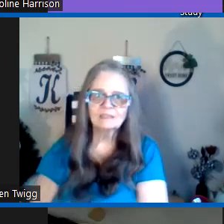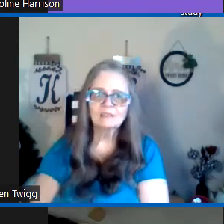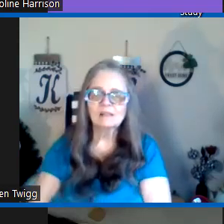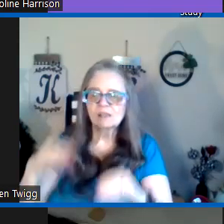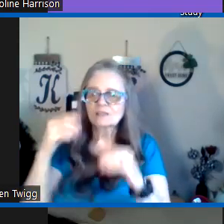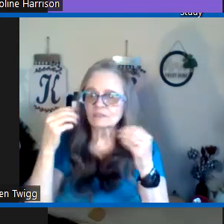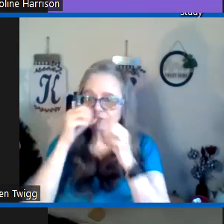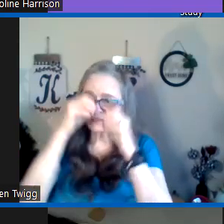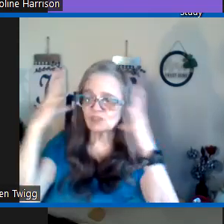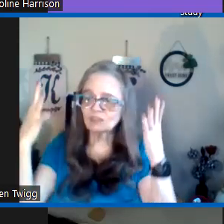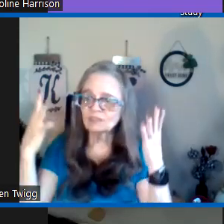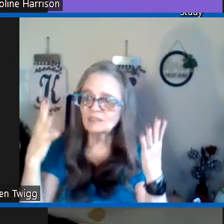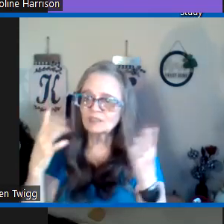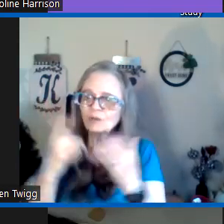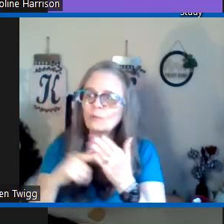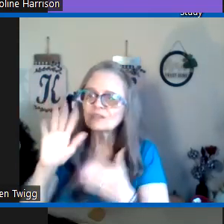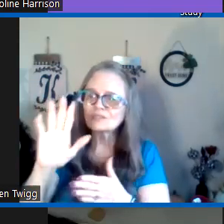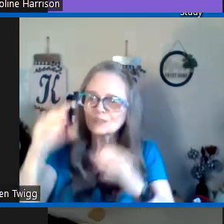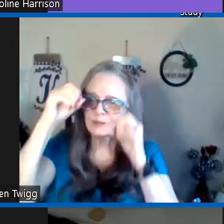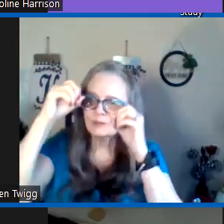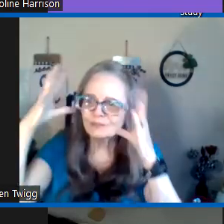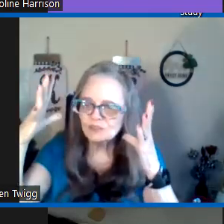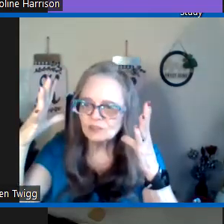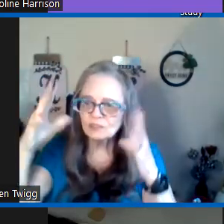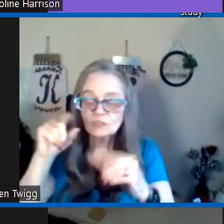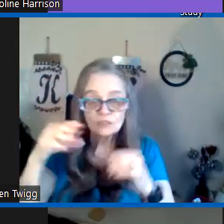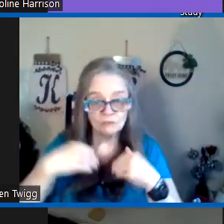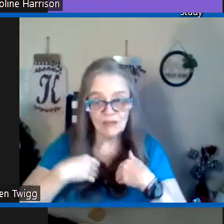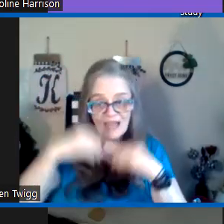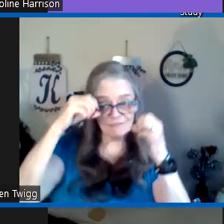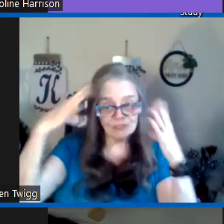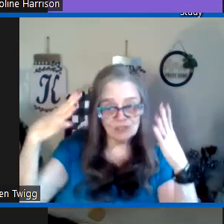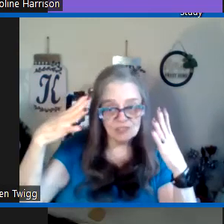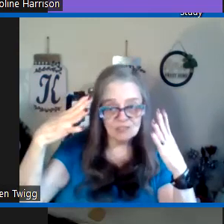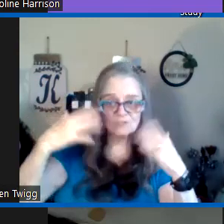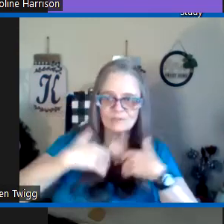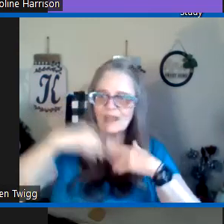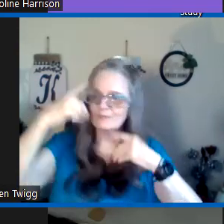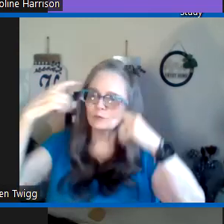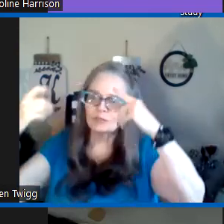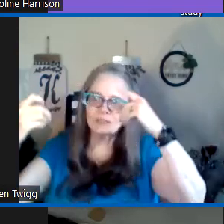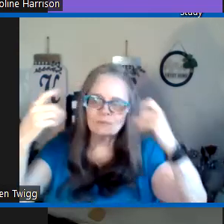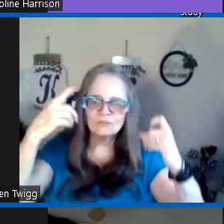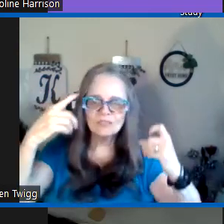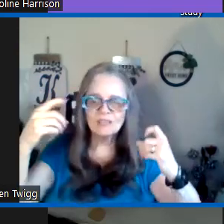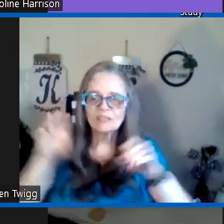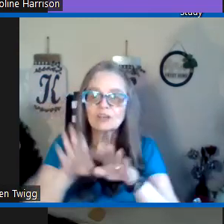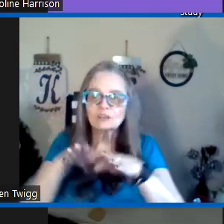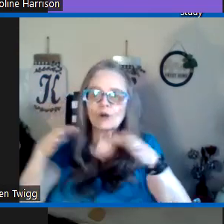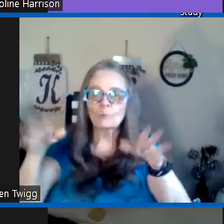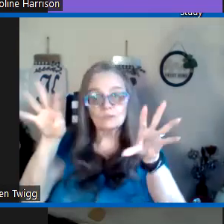so vision what's your vision do you have vision do you have dreams